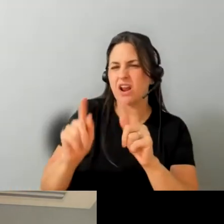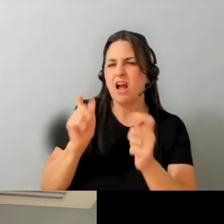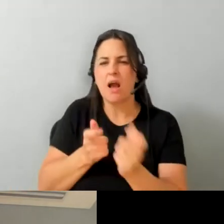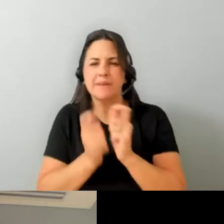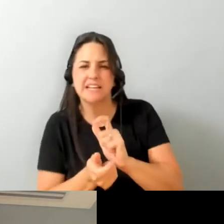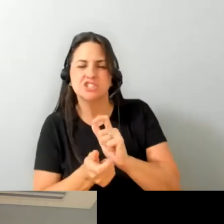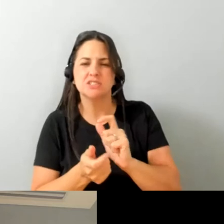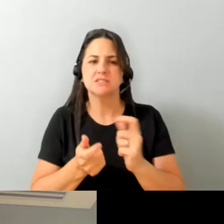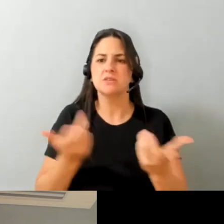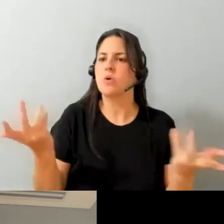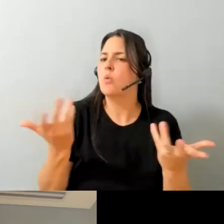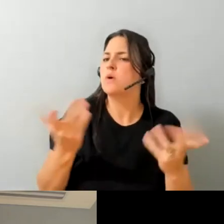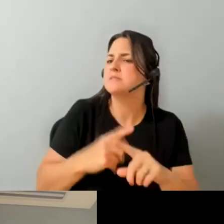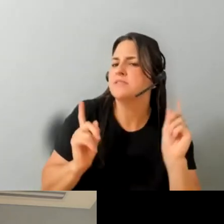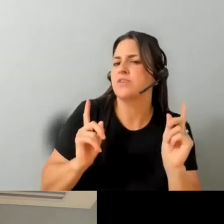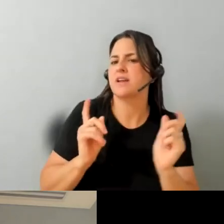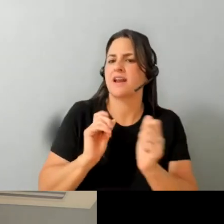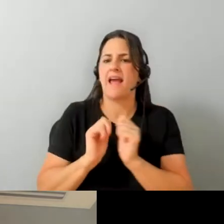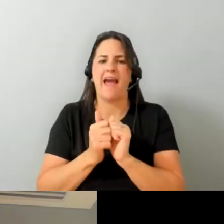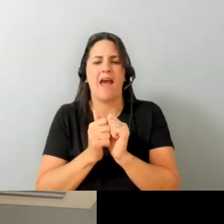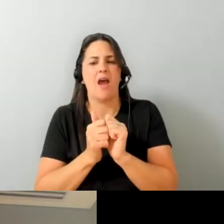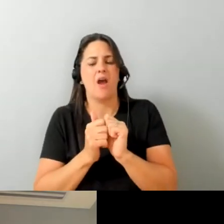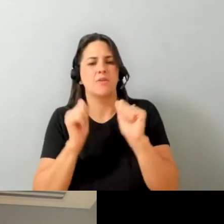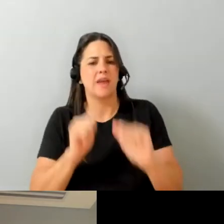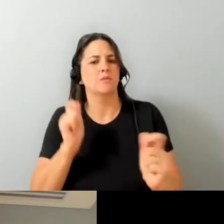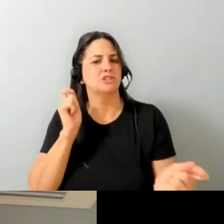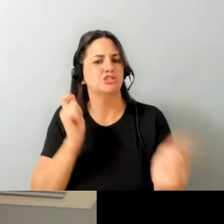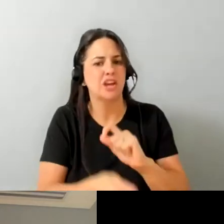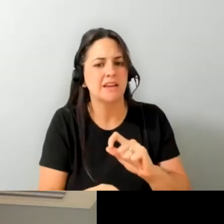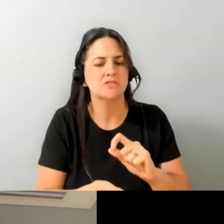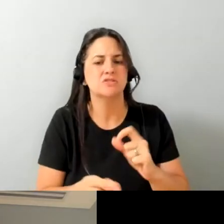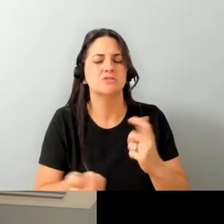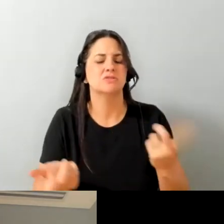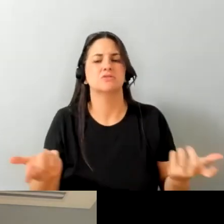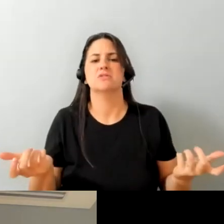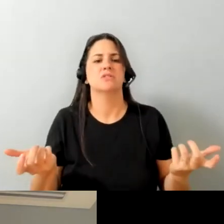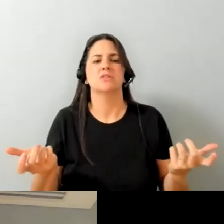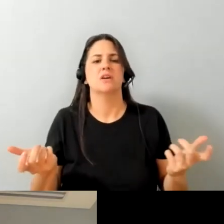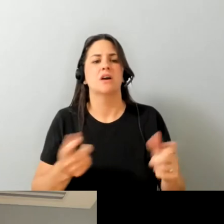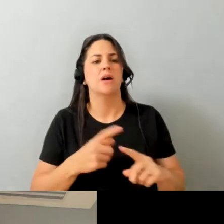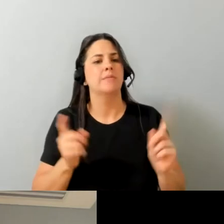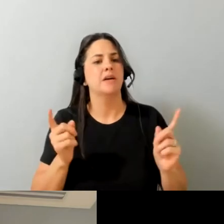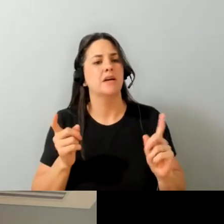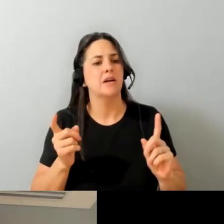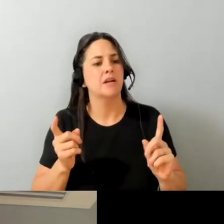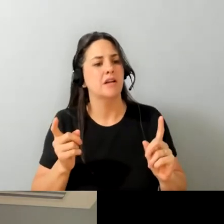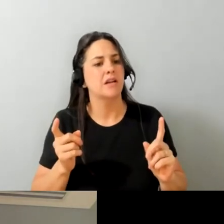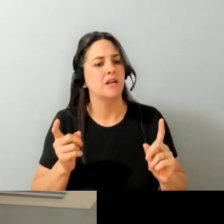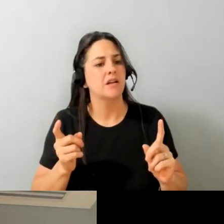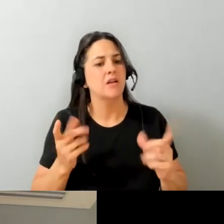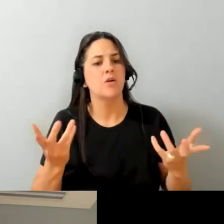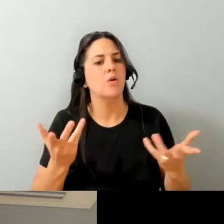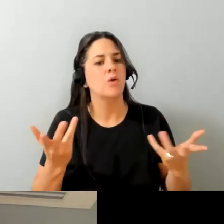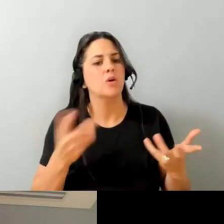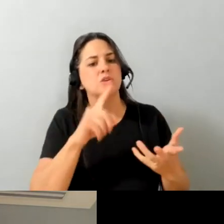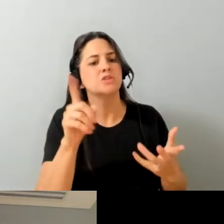maybe that's something we can come back to a little bit later particularly think about different types of workplace um but zoe um over to you what